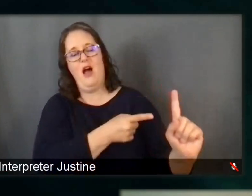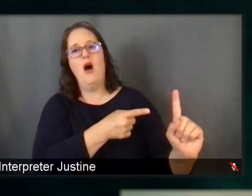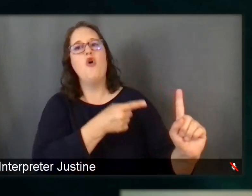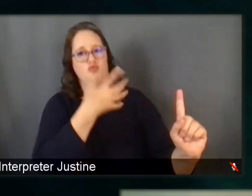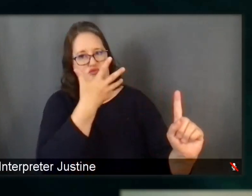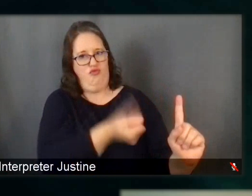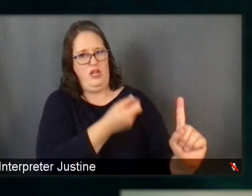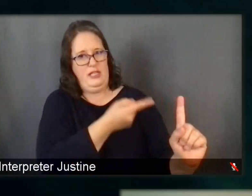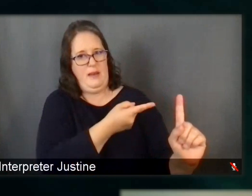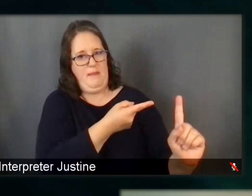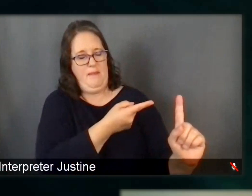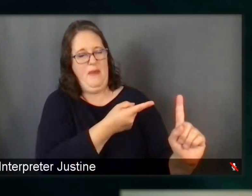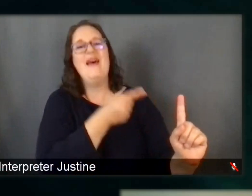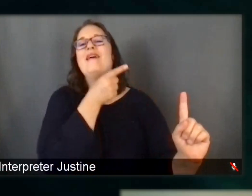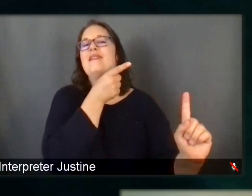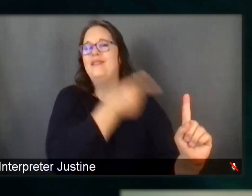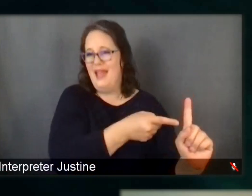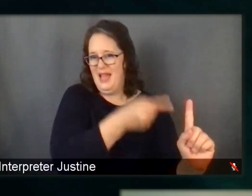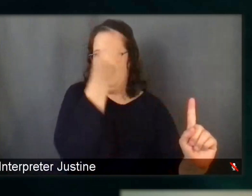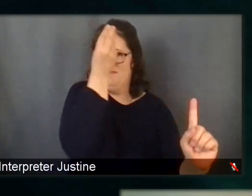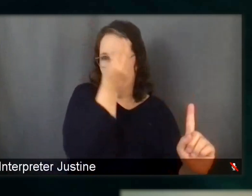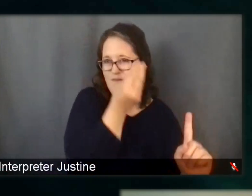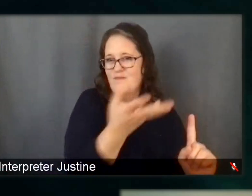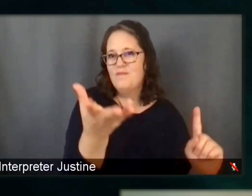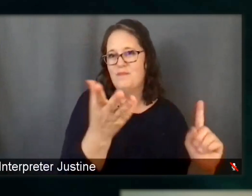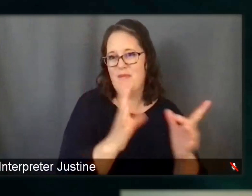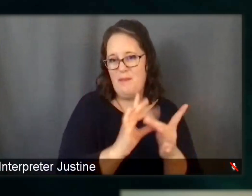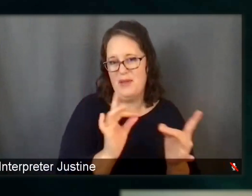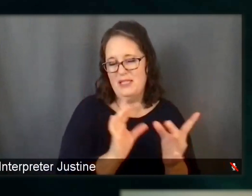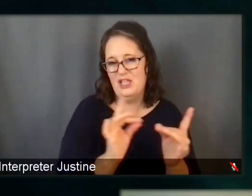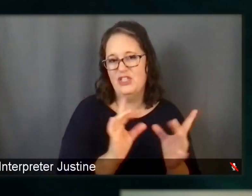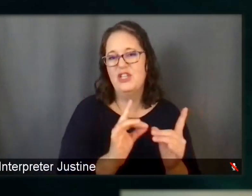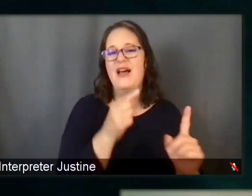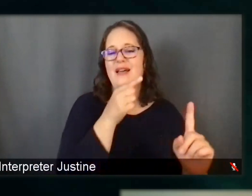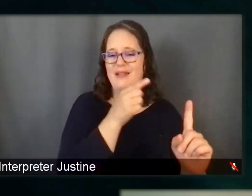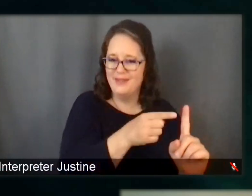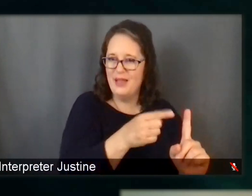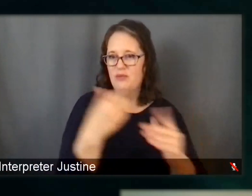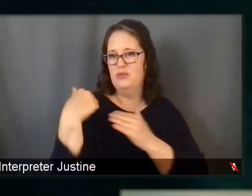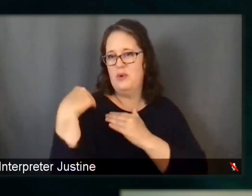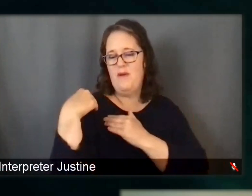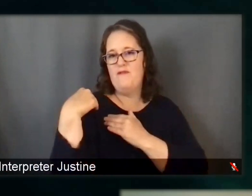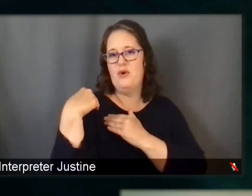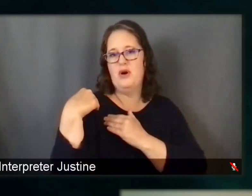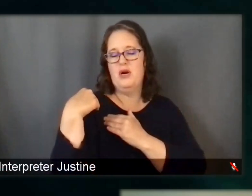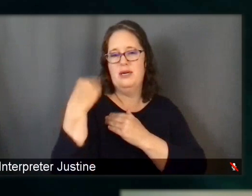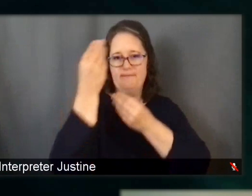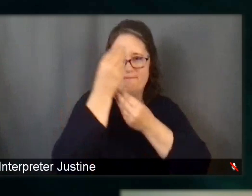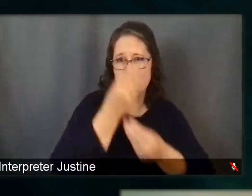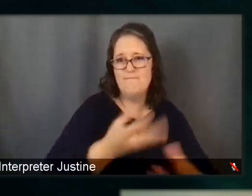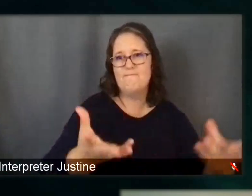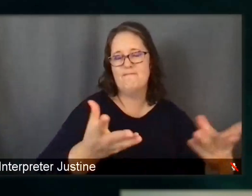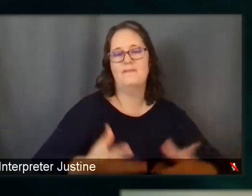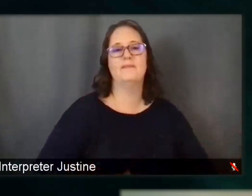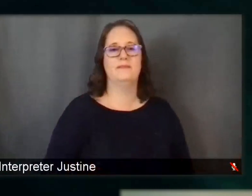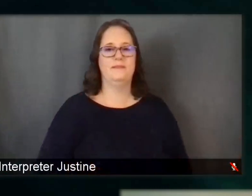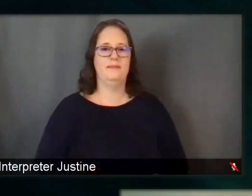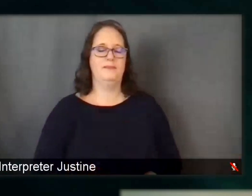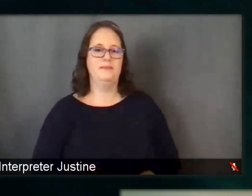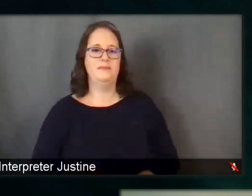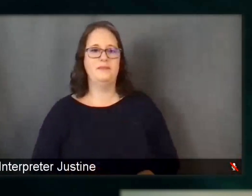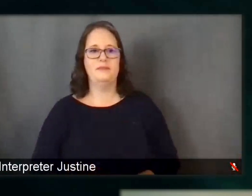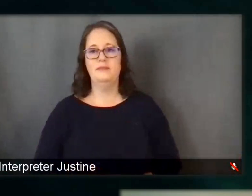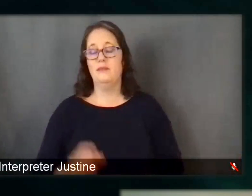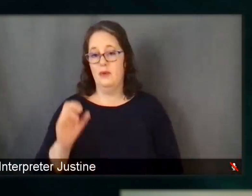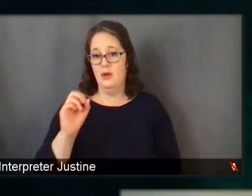to ensure that those persons are also communicating the messages and sharing this information. So Stefan, I'm going to ask you a